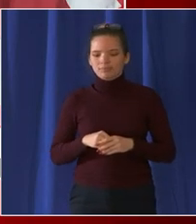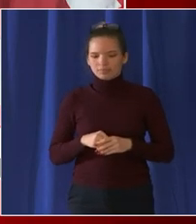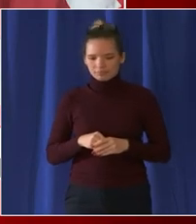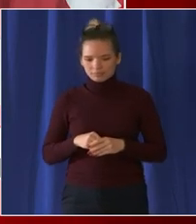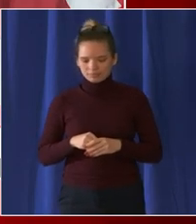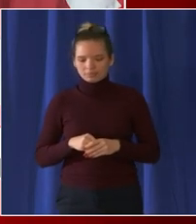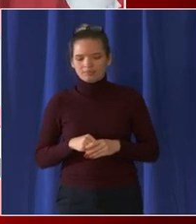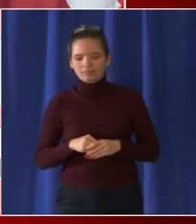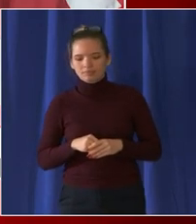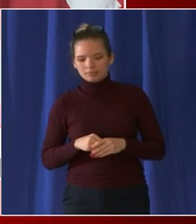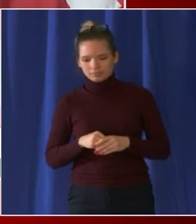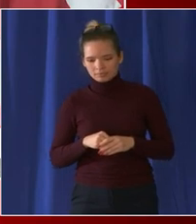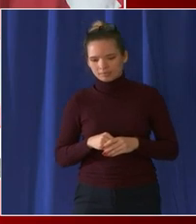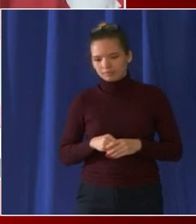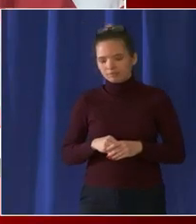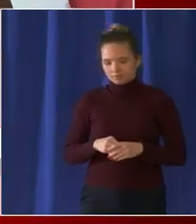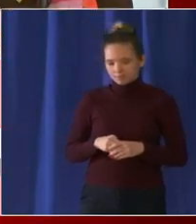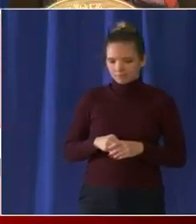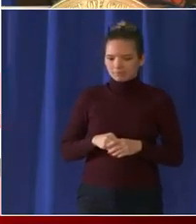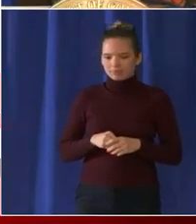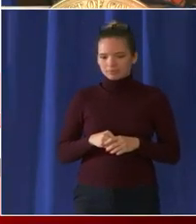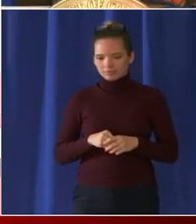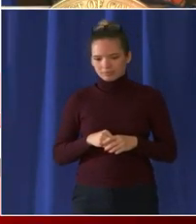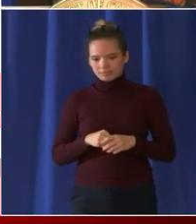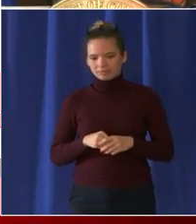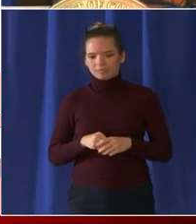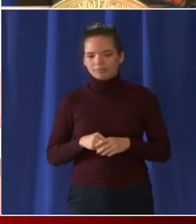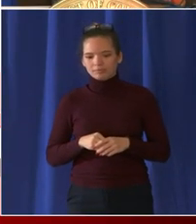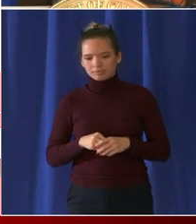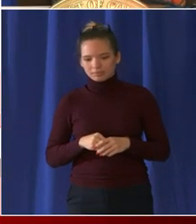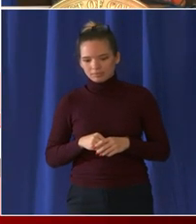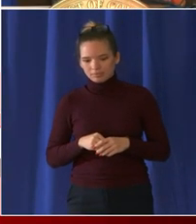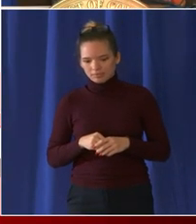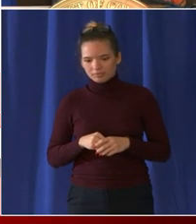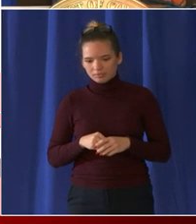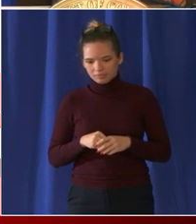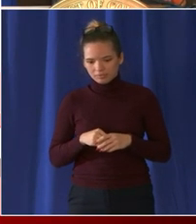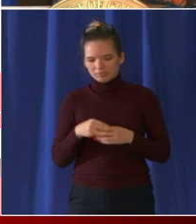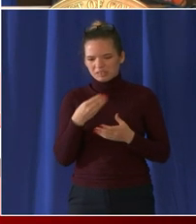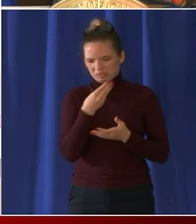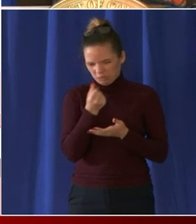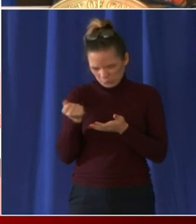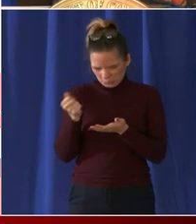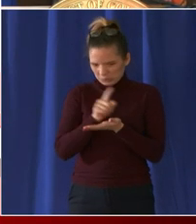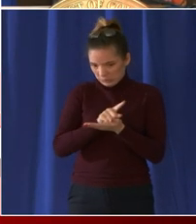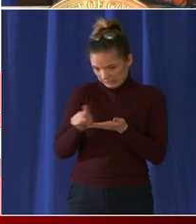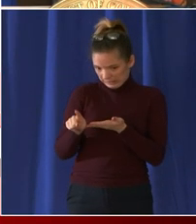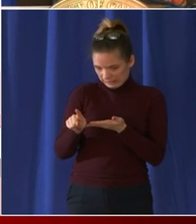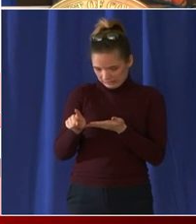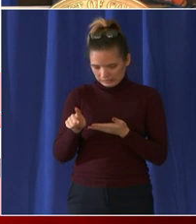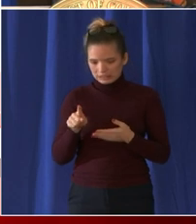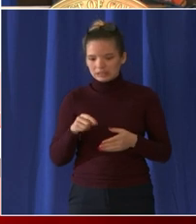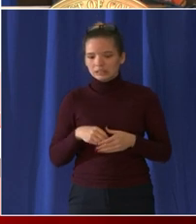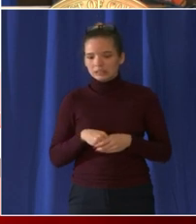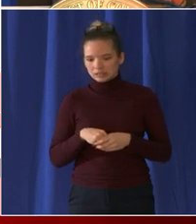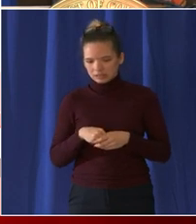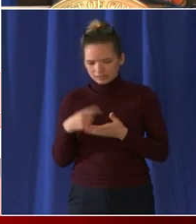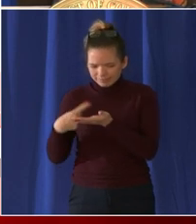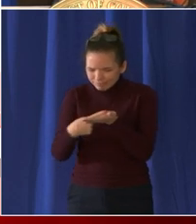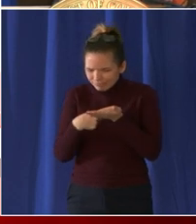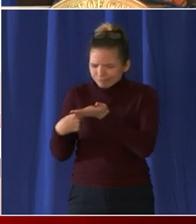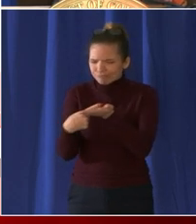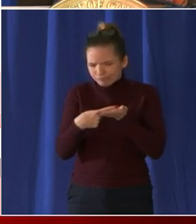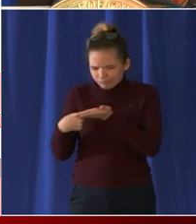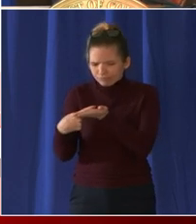and we've talked for several weeks now about how we are confronting this winter